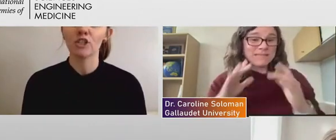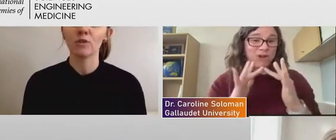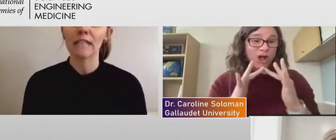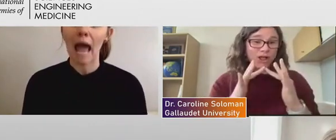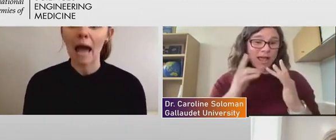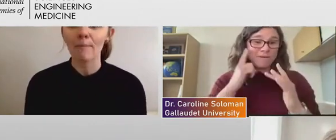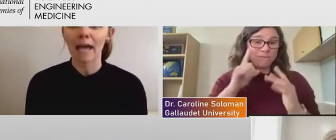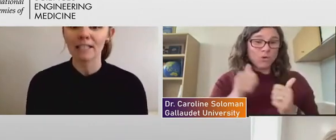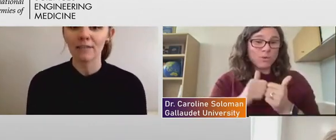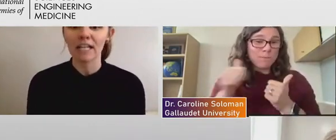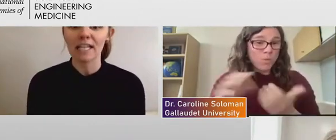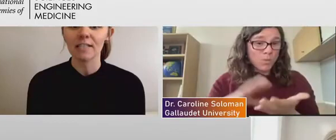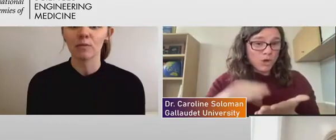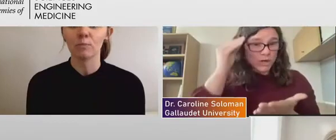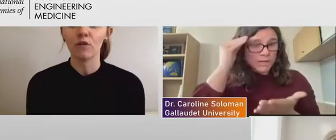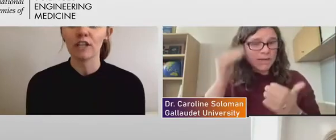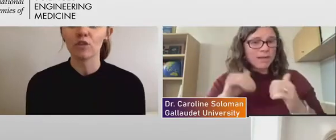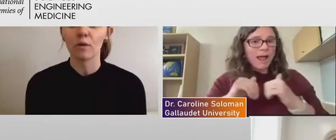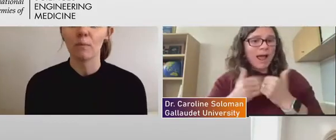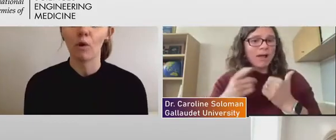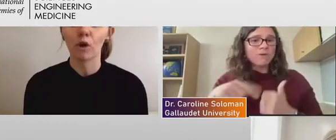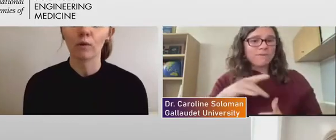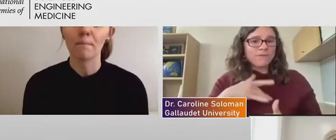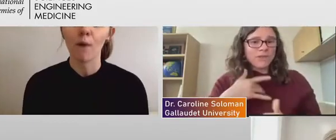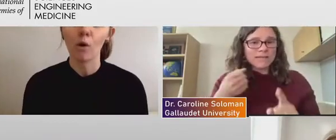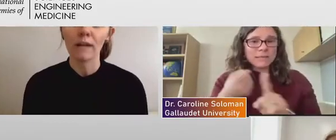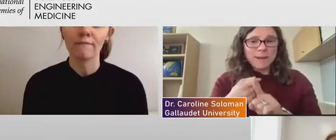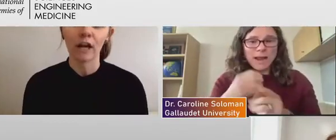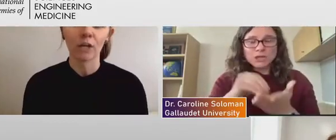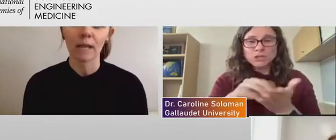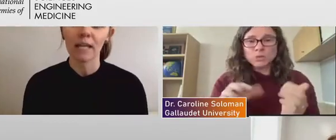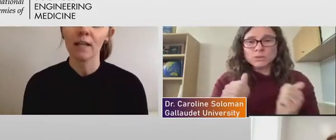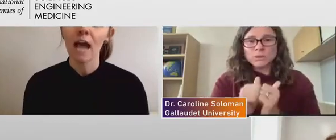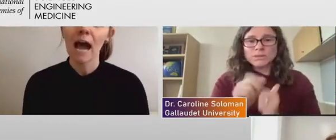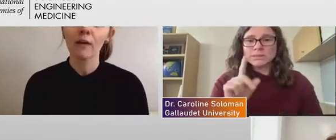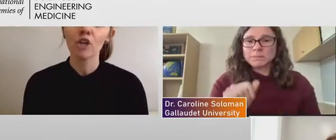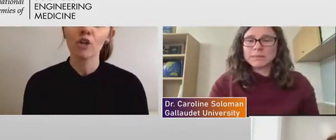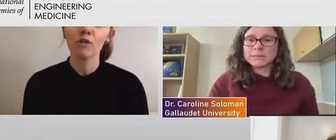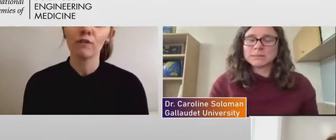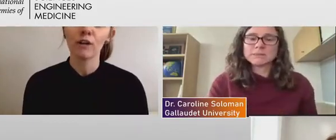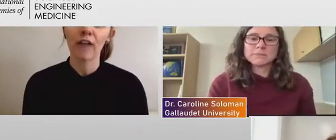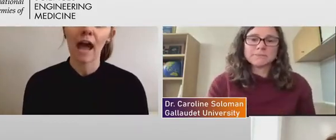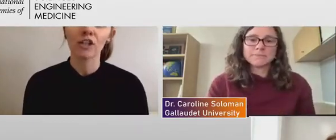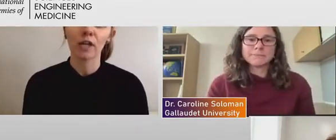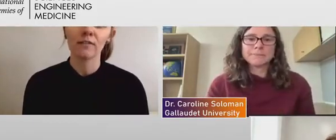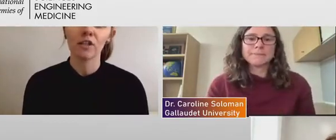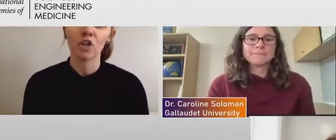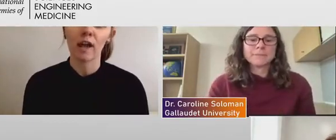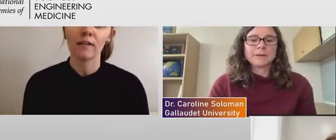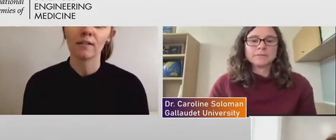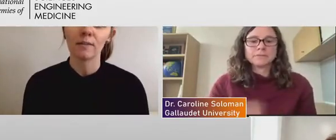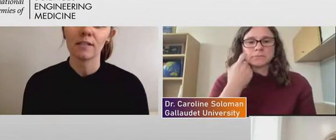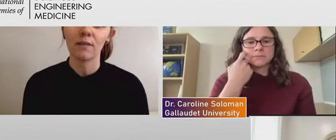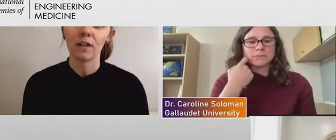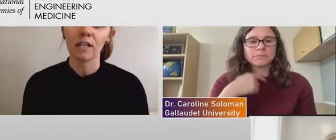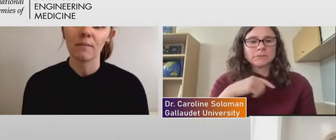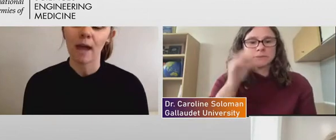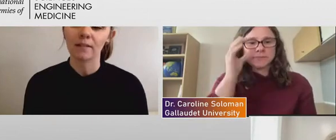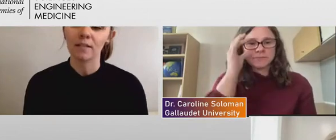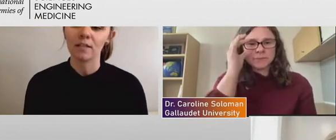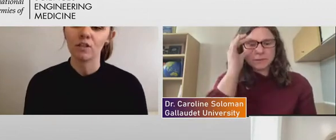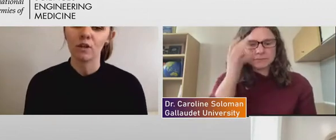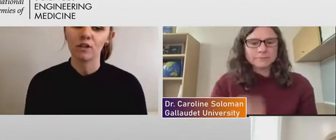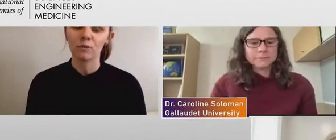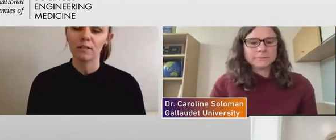relating to lab activities, moving to a more remote environment? How do you feel that transition has specifically